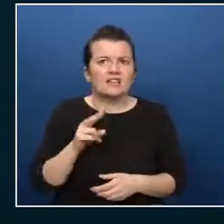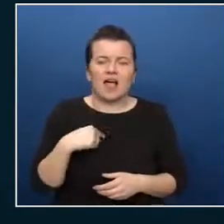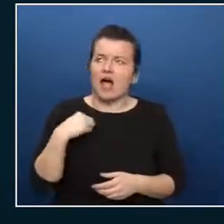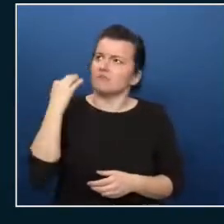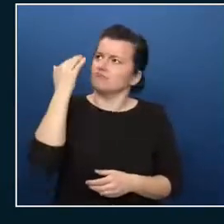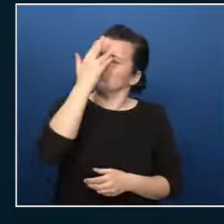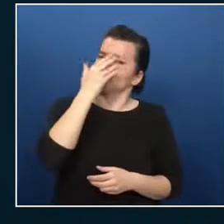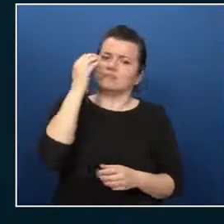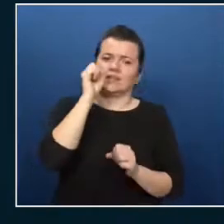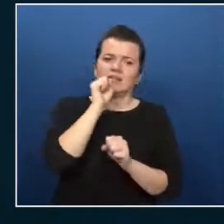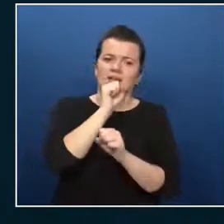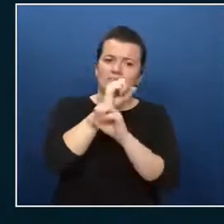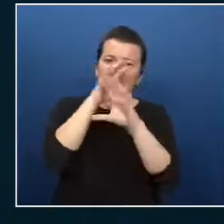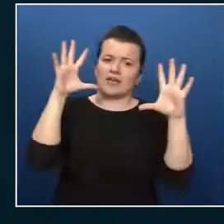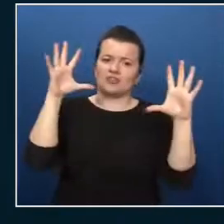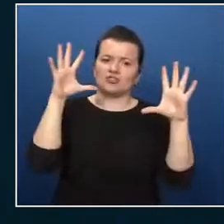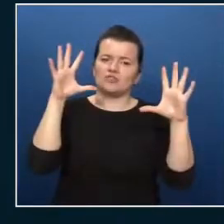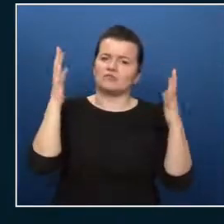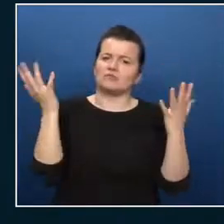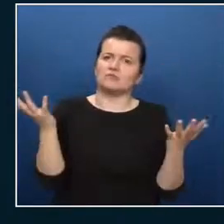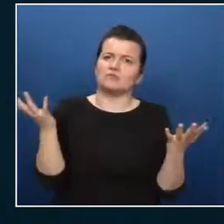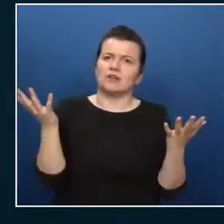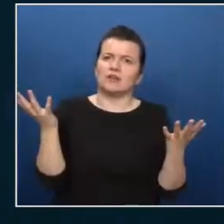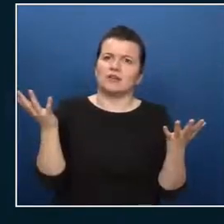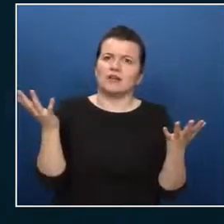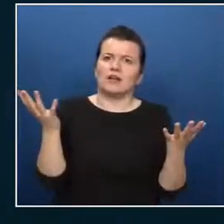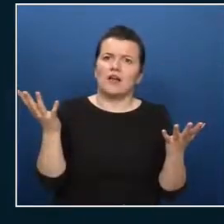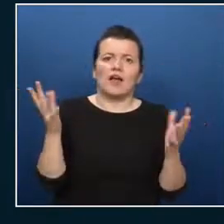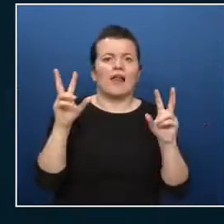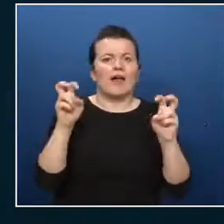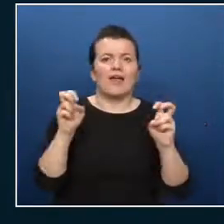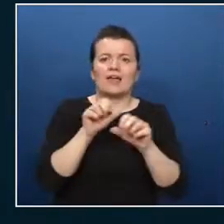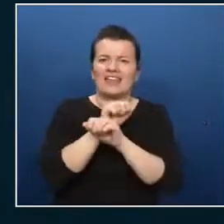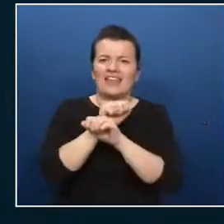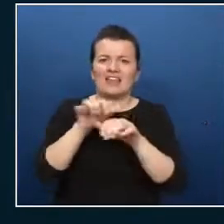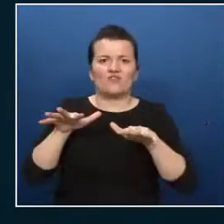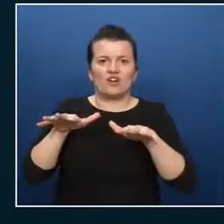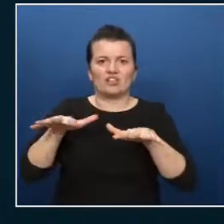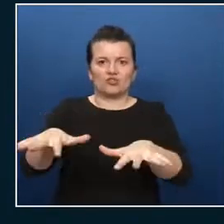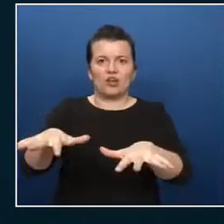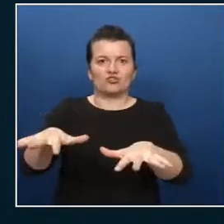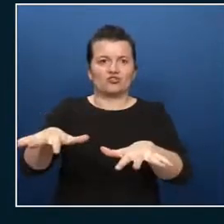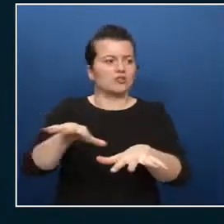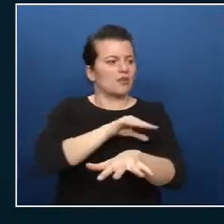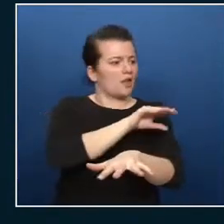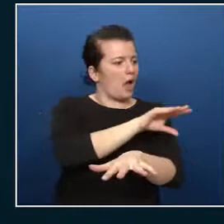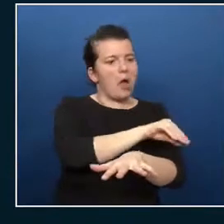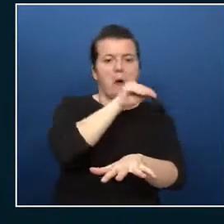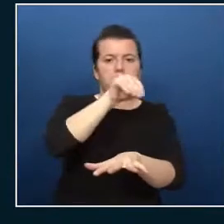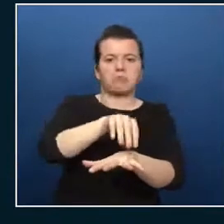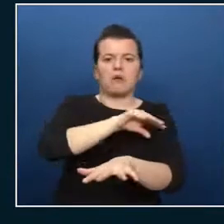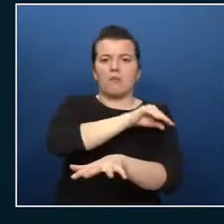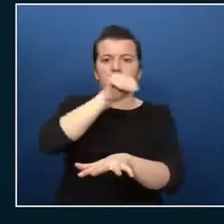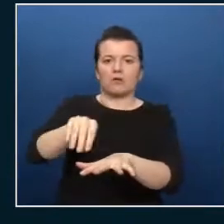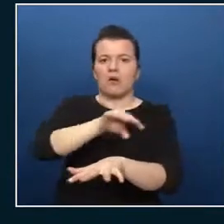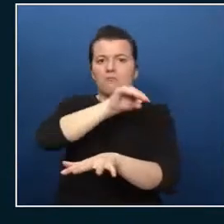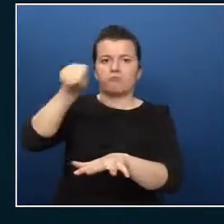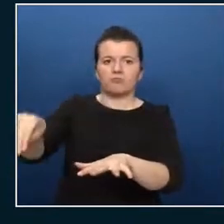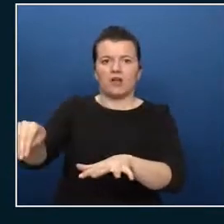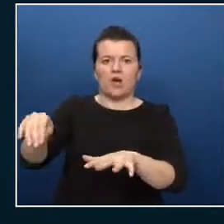kind of base infrastructure that you put stuff into mm-hmm-hmm yeah